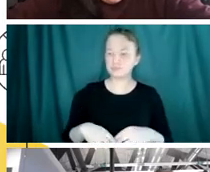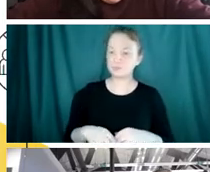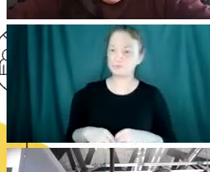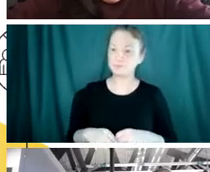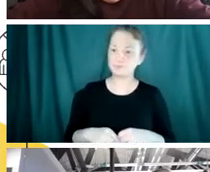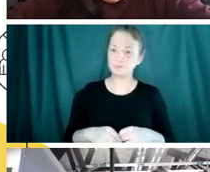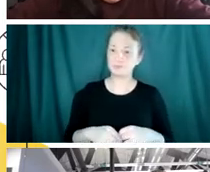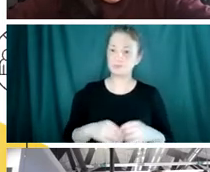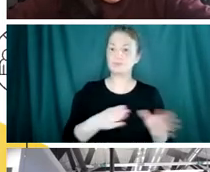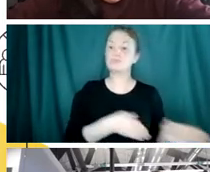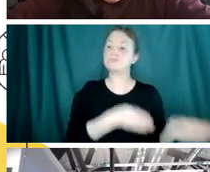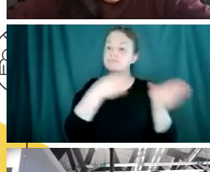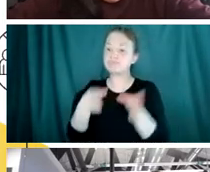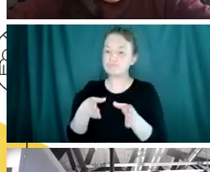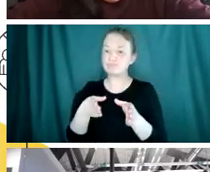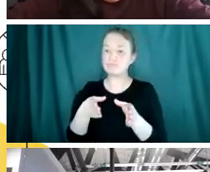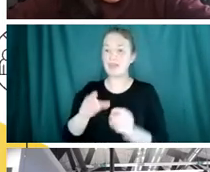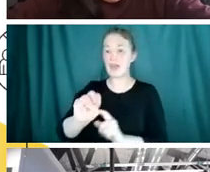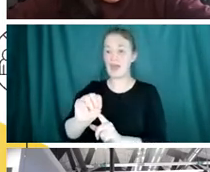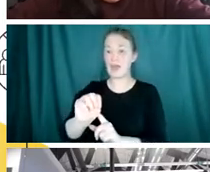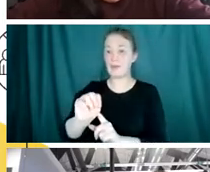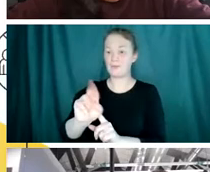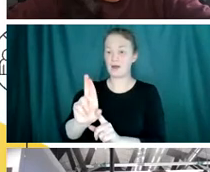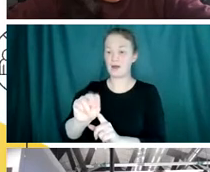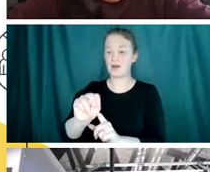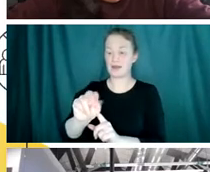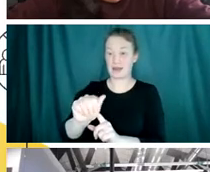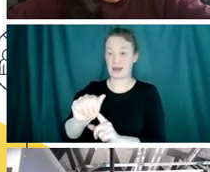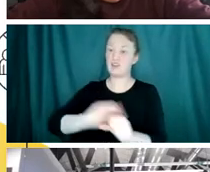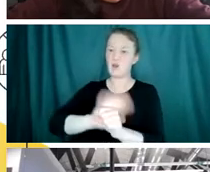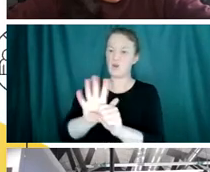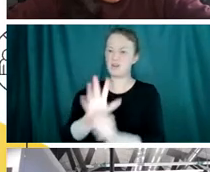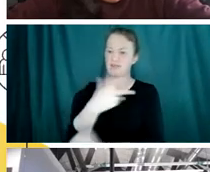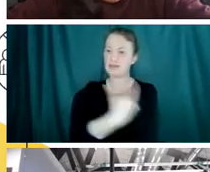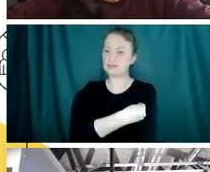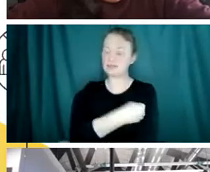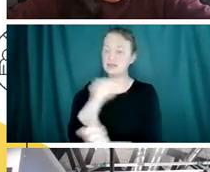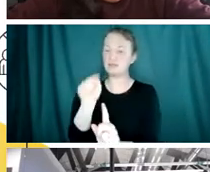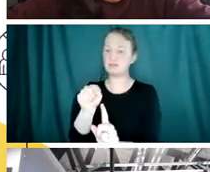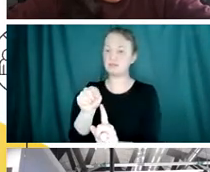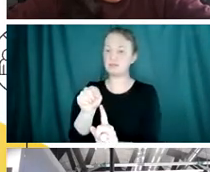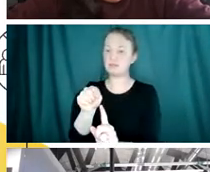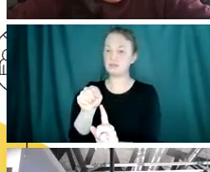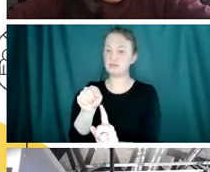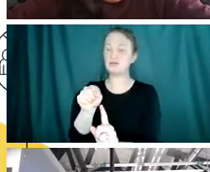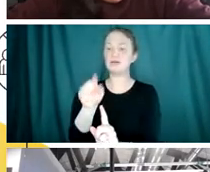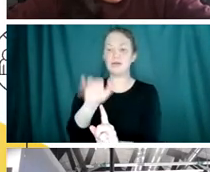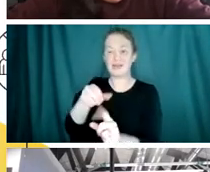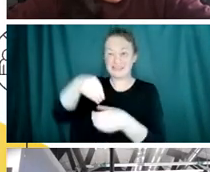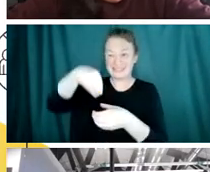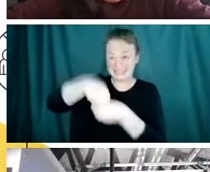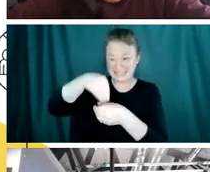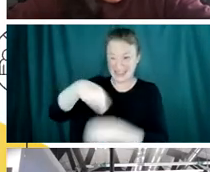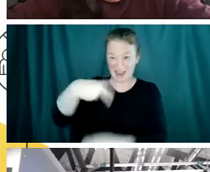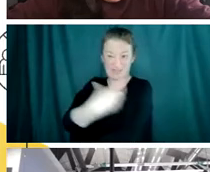If you're talking about the mRNA vaccines for COVID, that genetic material is encased